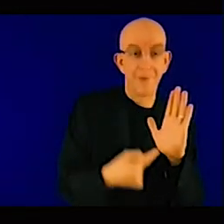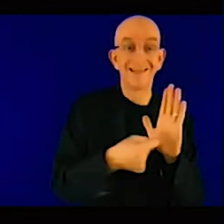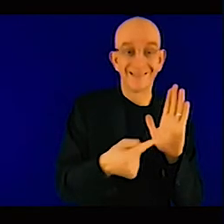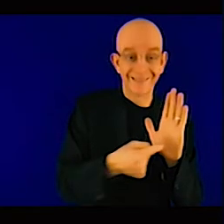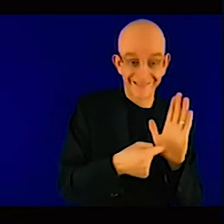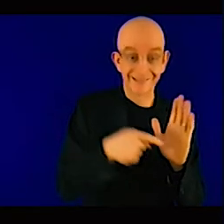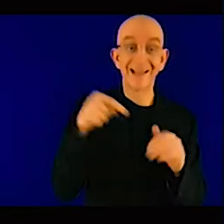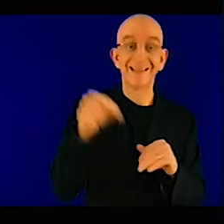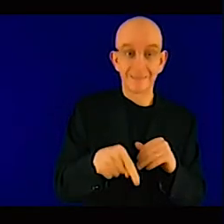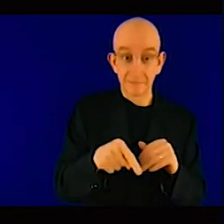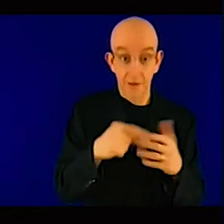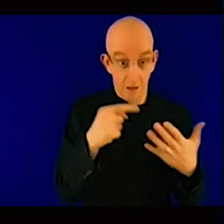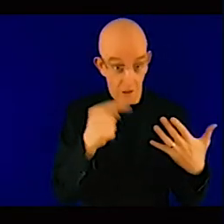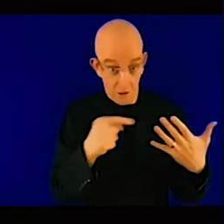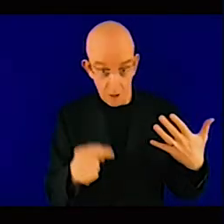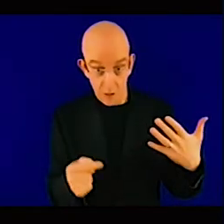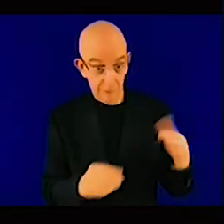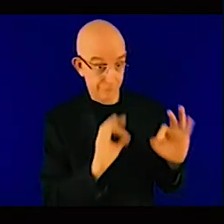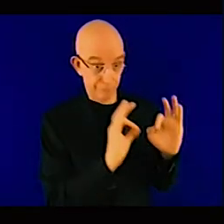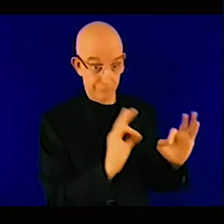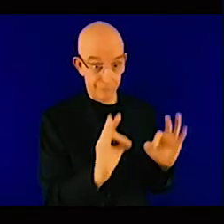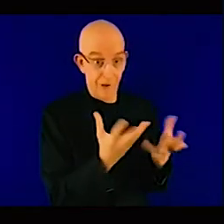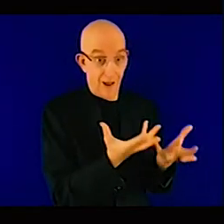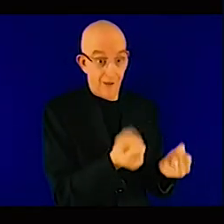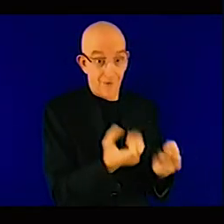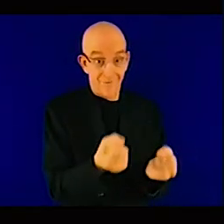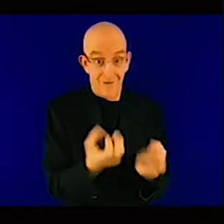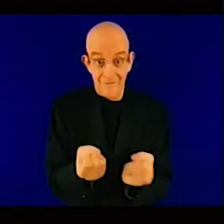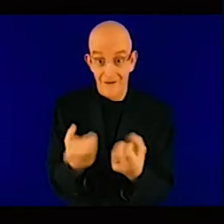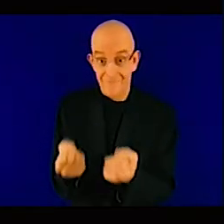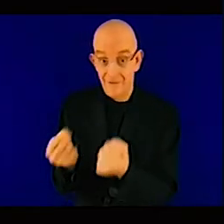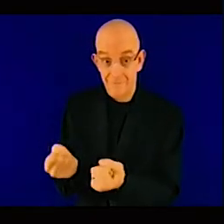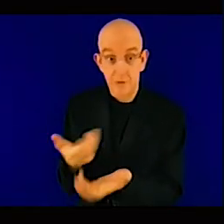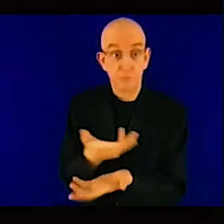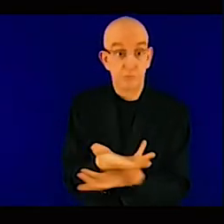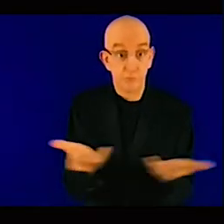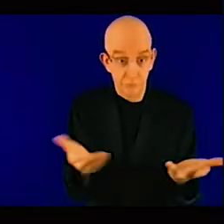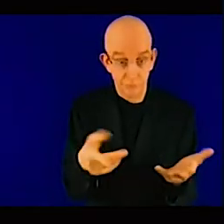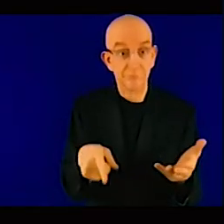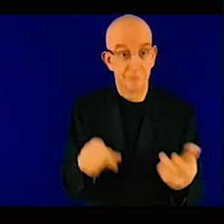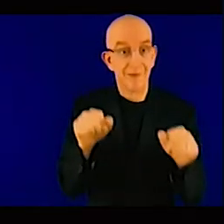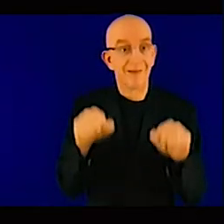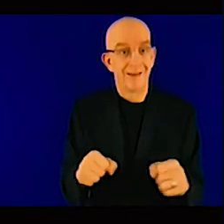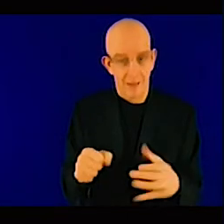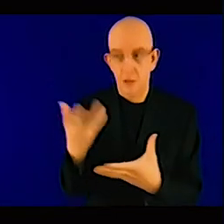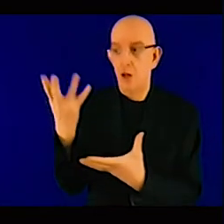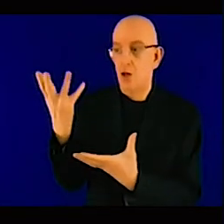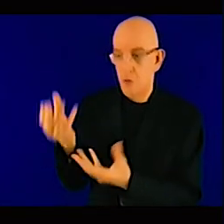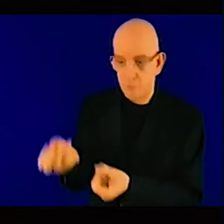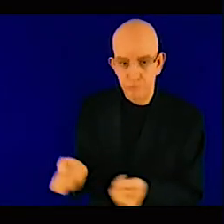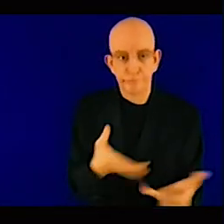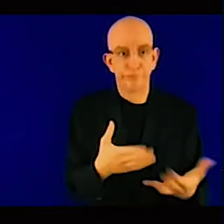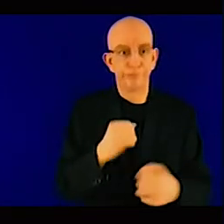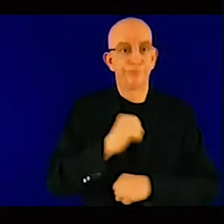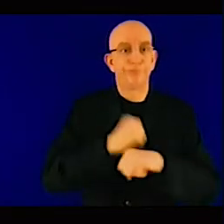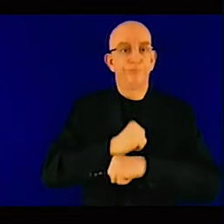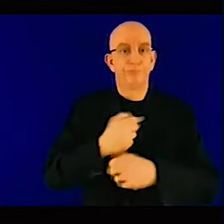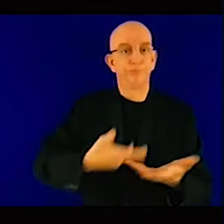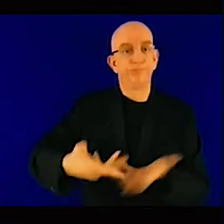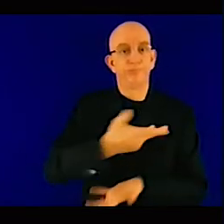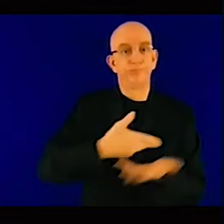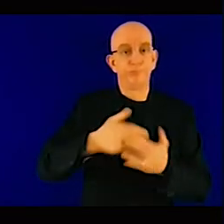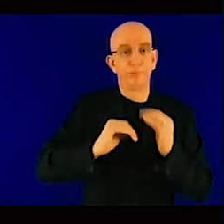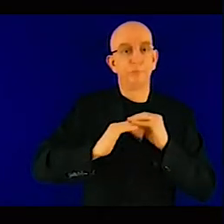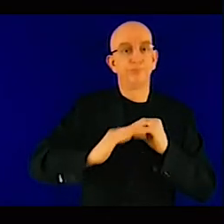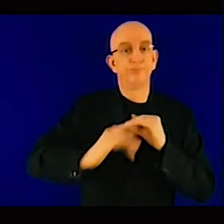this type of energy, which are not stable. Because if you are putting a lot of solar and energy, it means that,